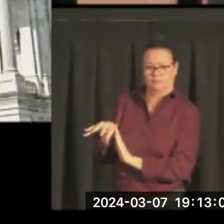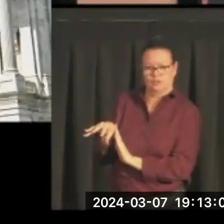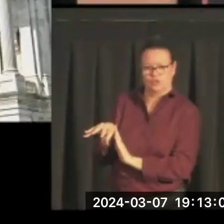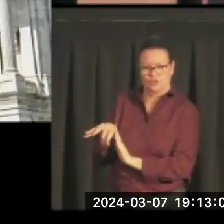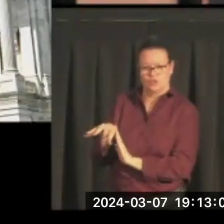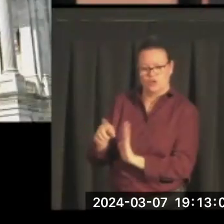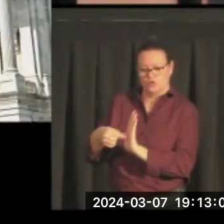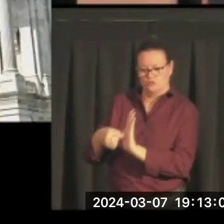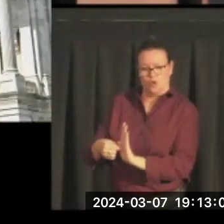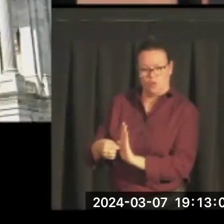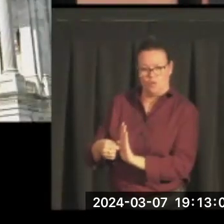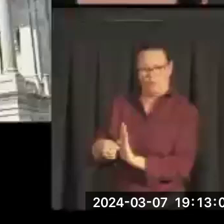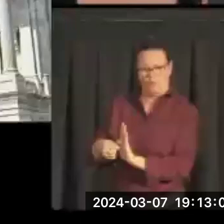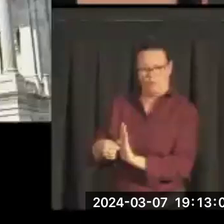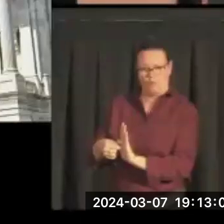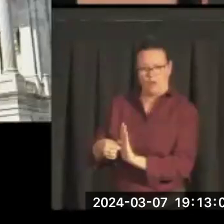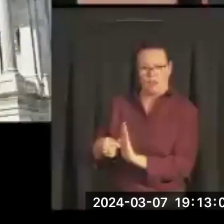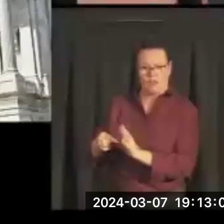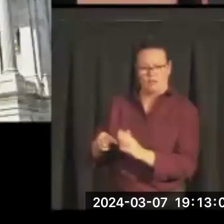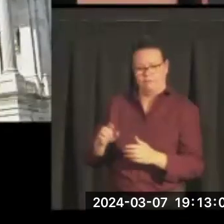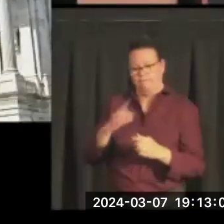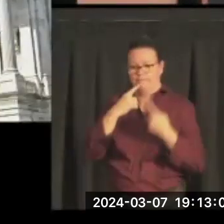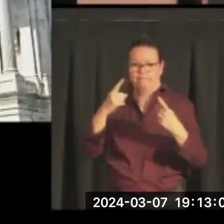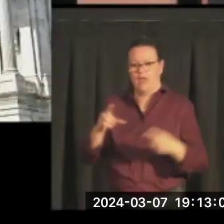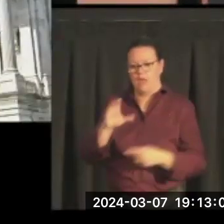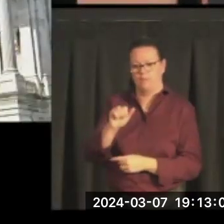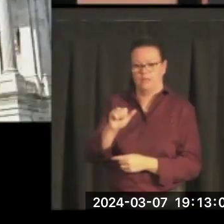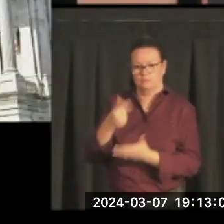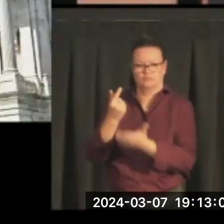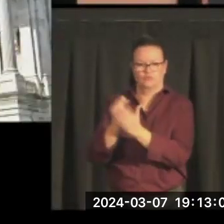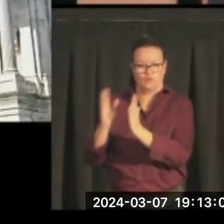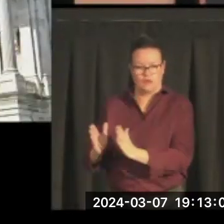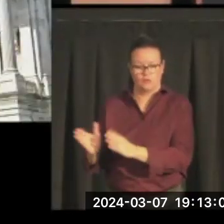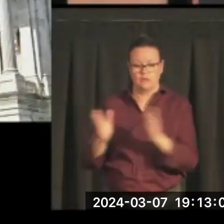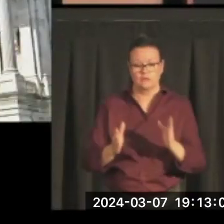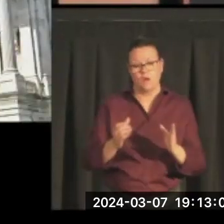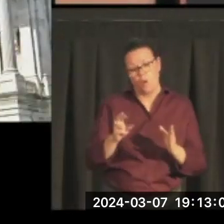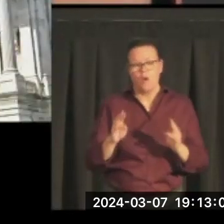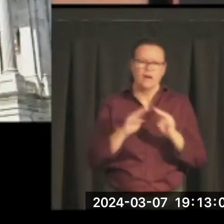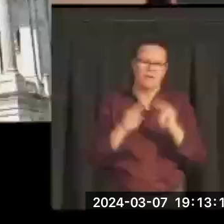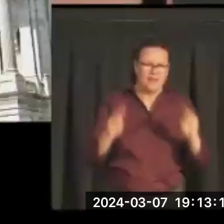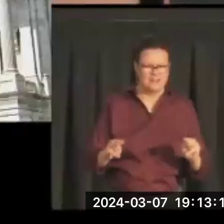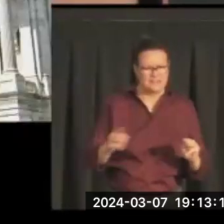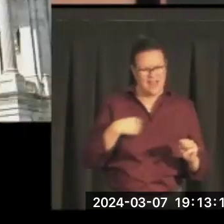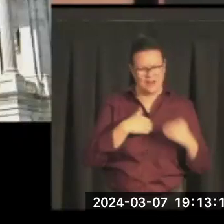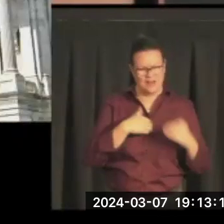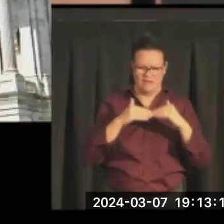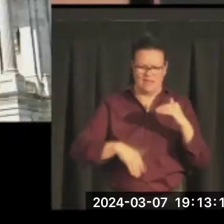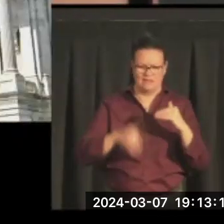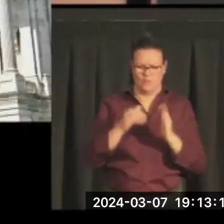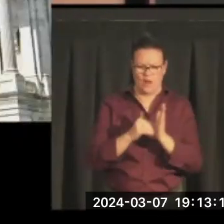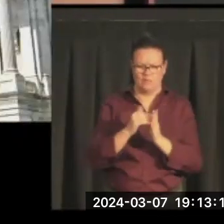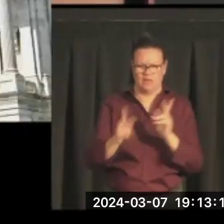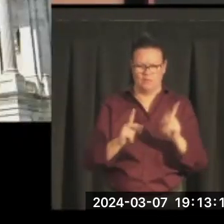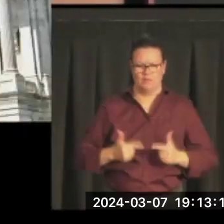most famous alums. Or, Montana's a state with a less than a million people. Well, you're talking about